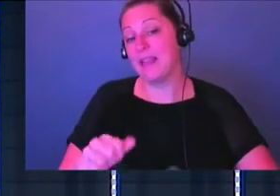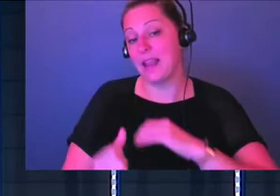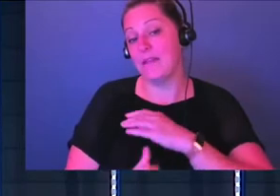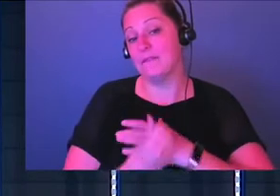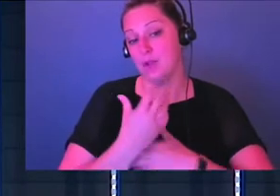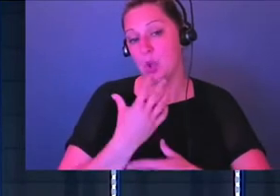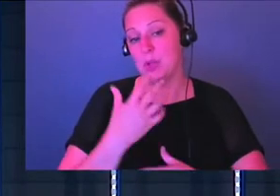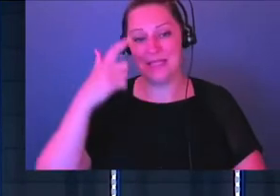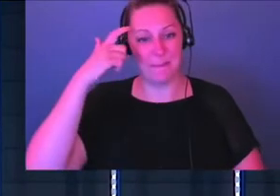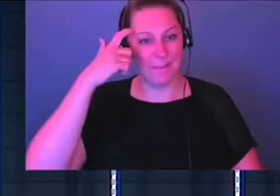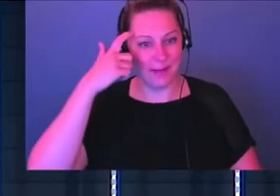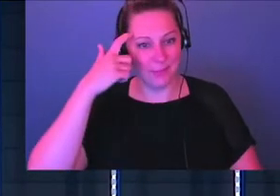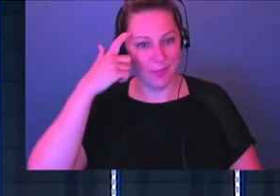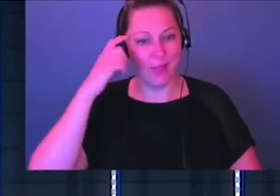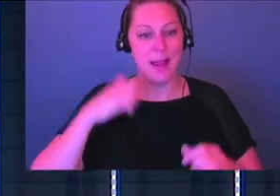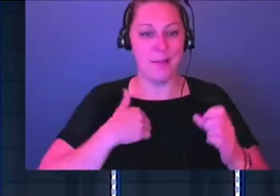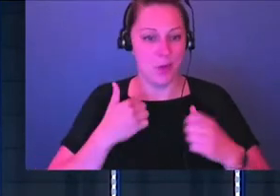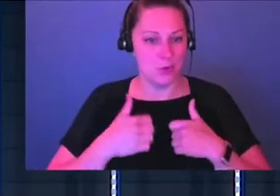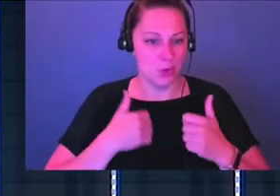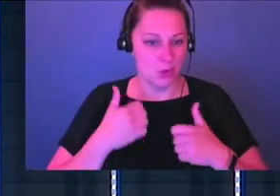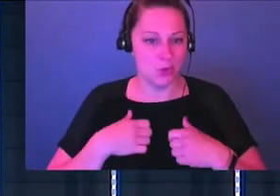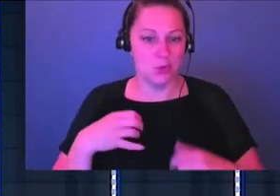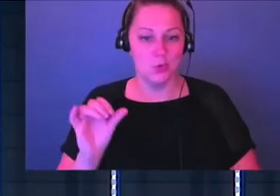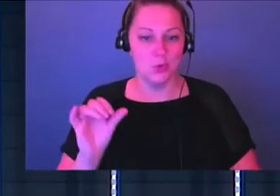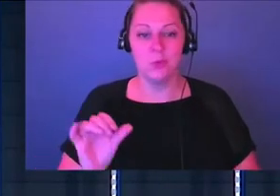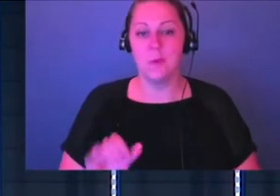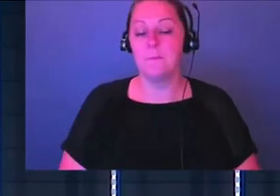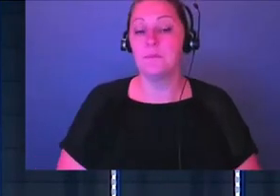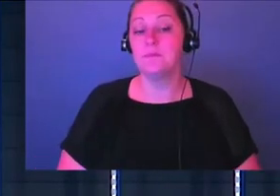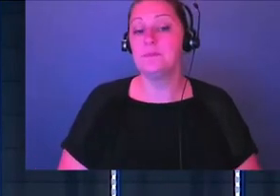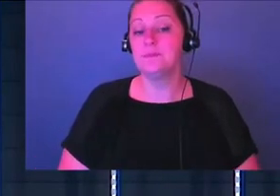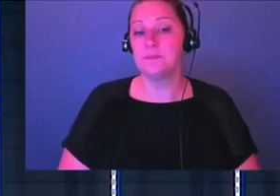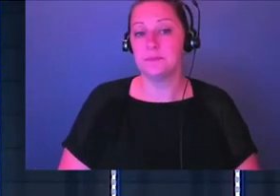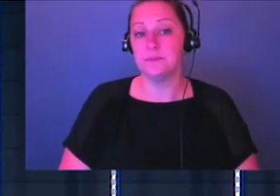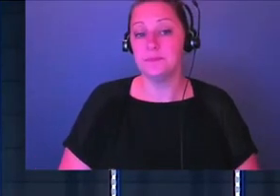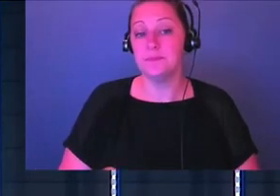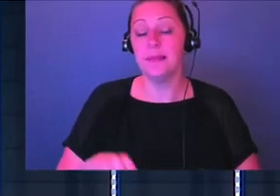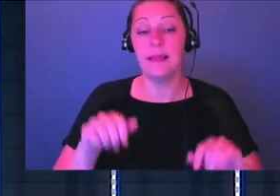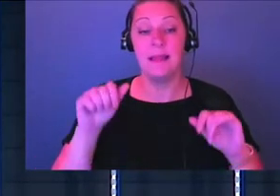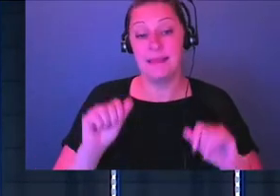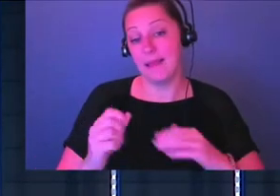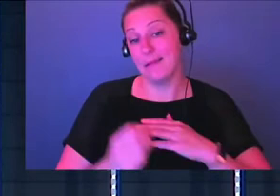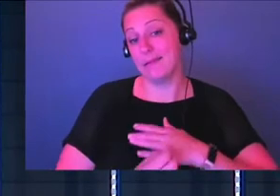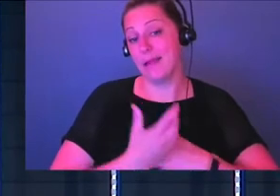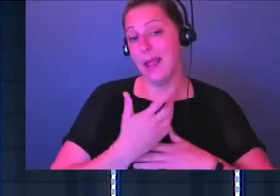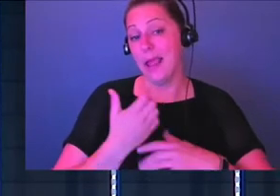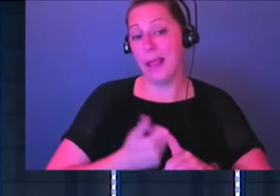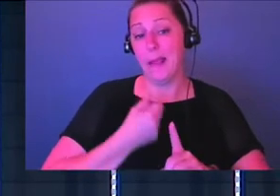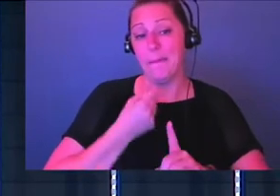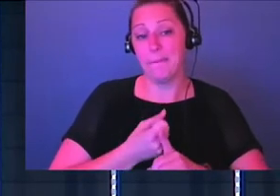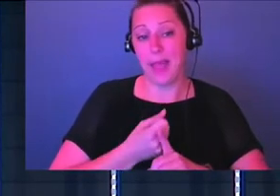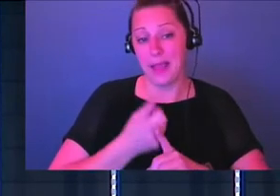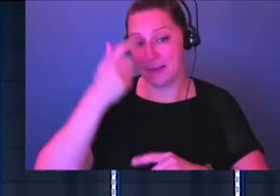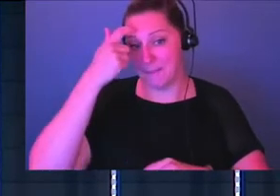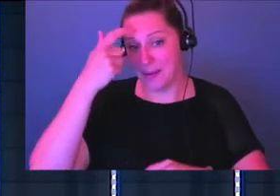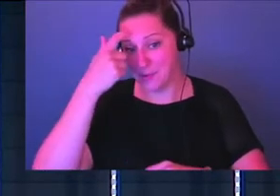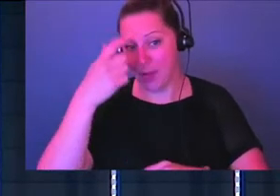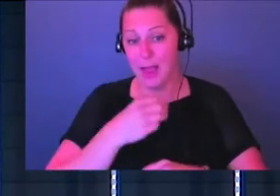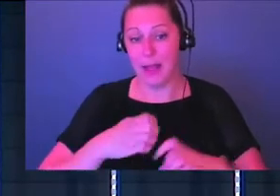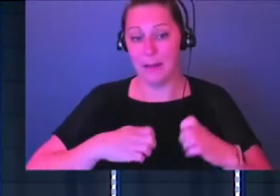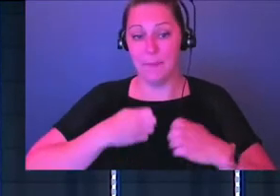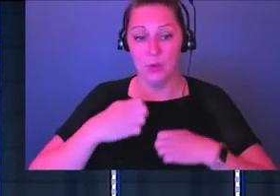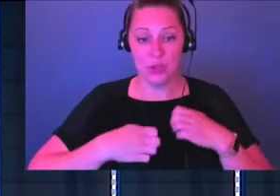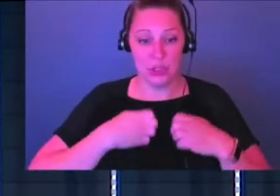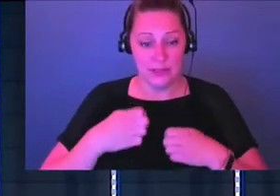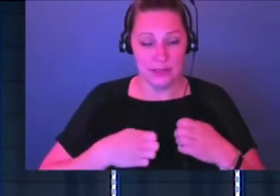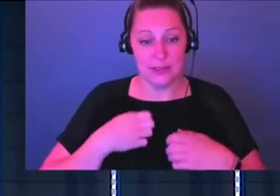on us mentally and emotionally. Okay. I think it can work on us and impact us mentally and emotionally. It makes me think of like